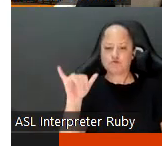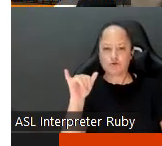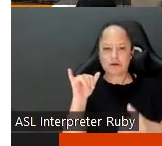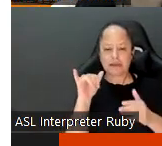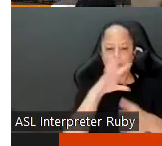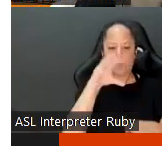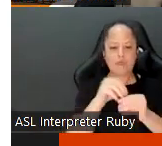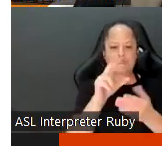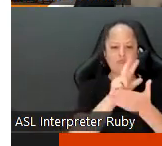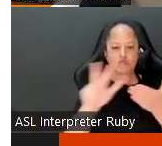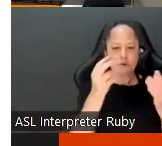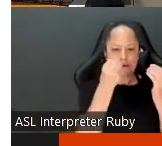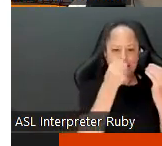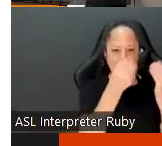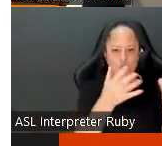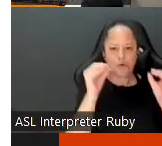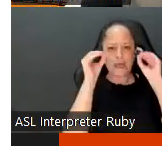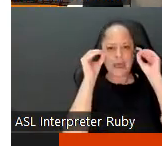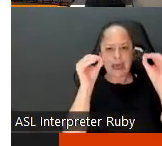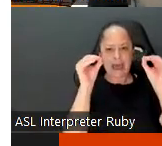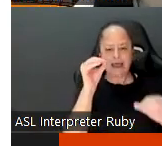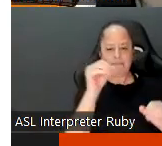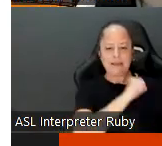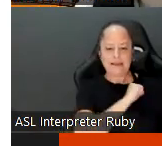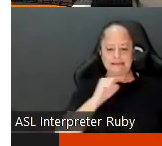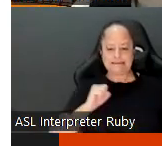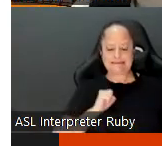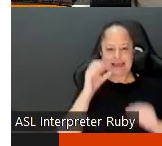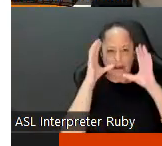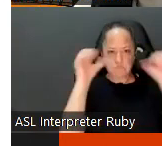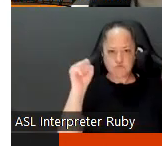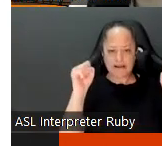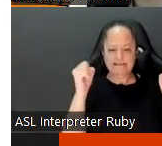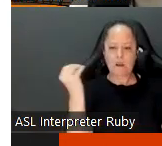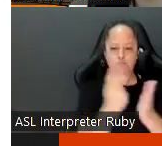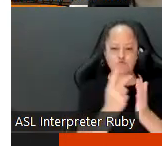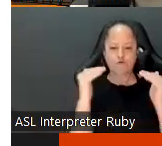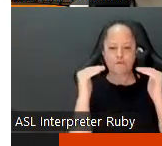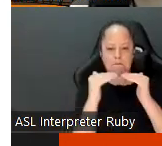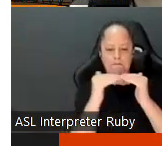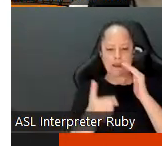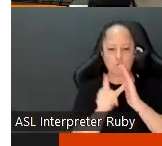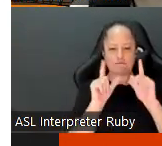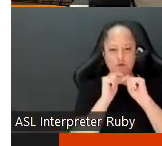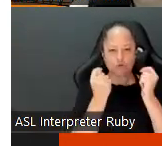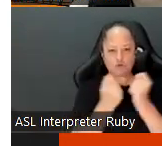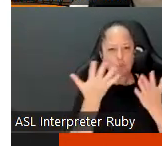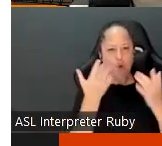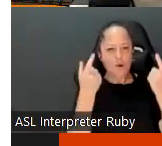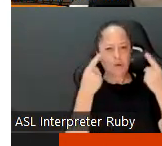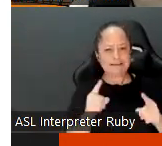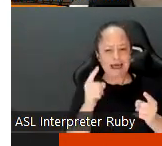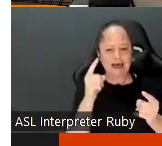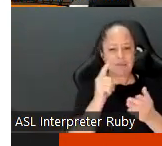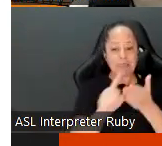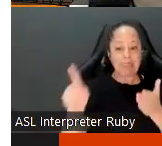three weeks of being notified by the academic senate president's approval of the peer review team so what's been happening literally probably over last